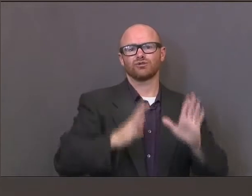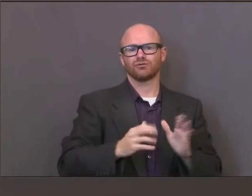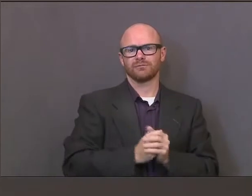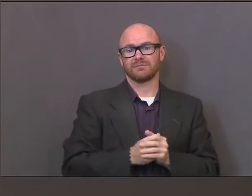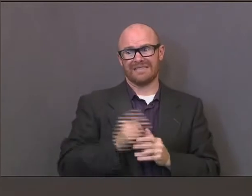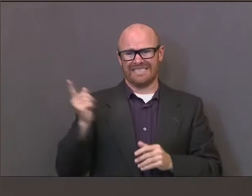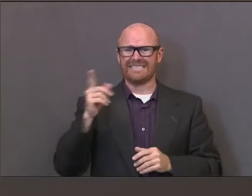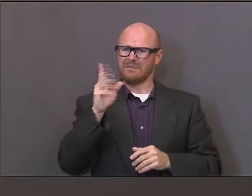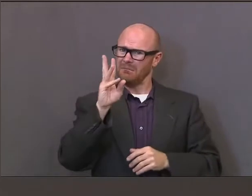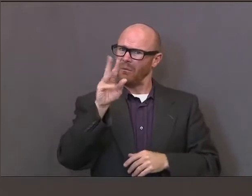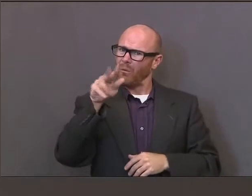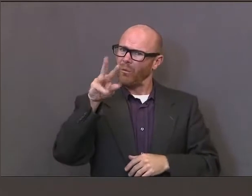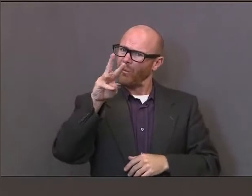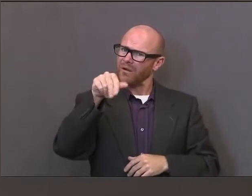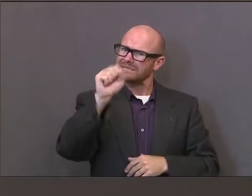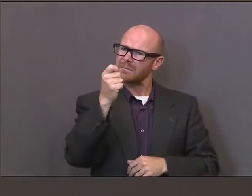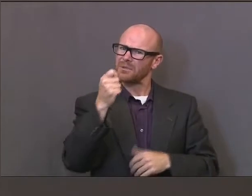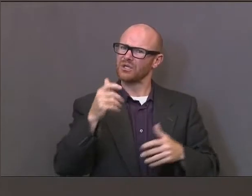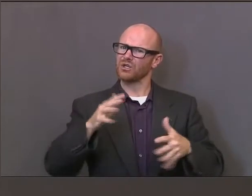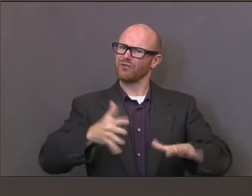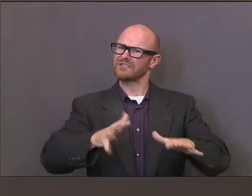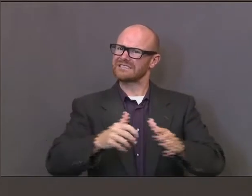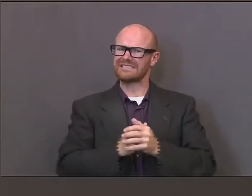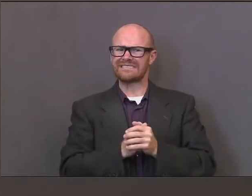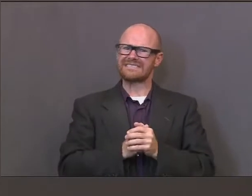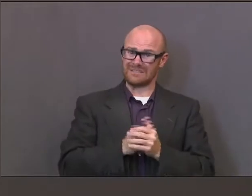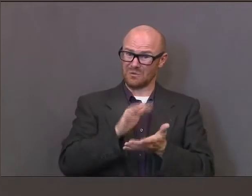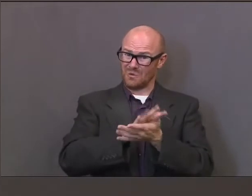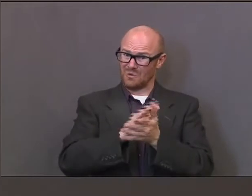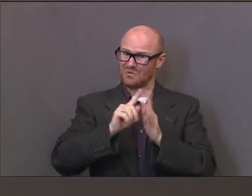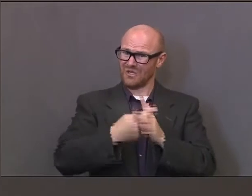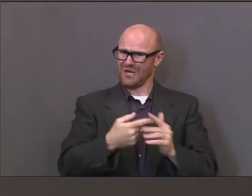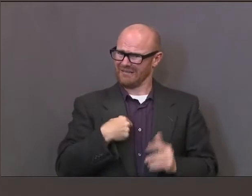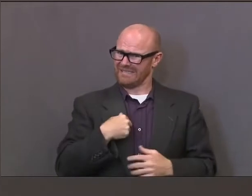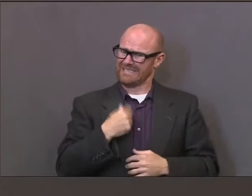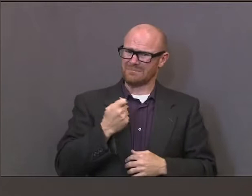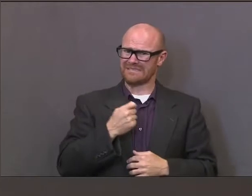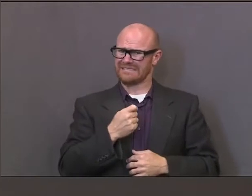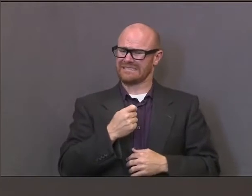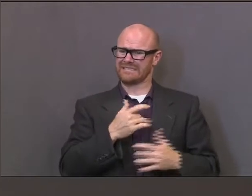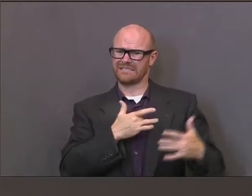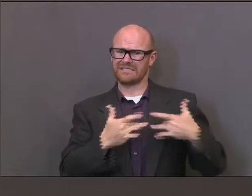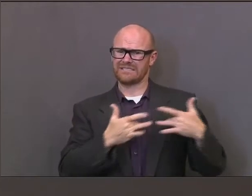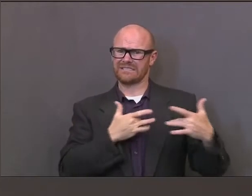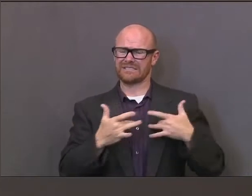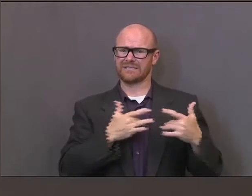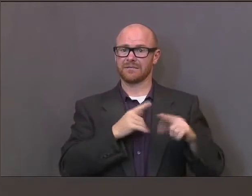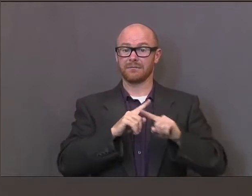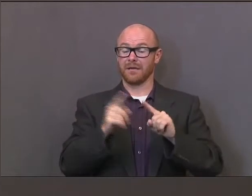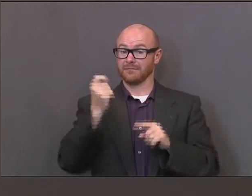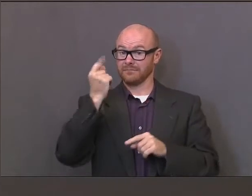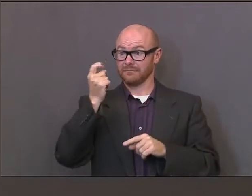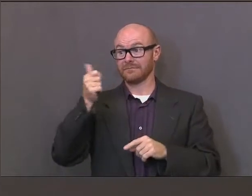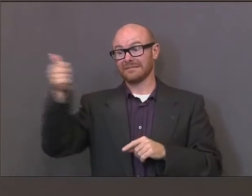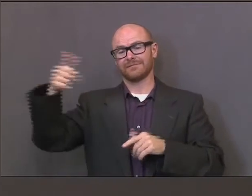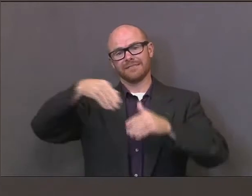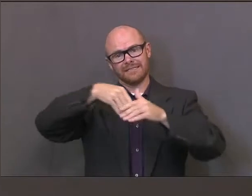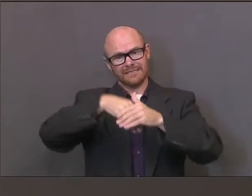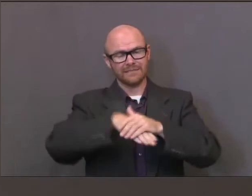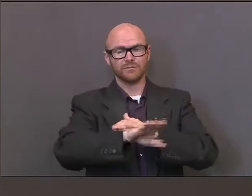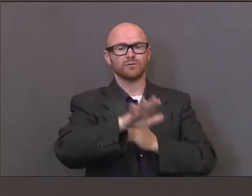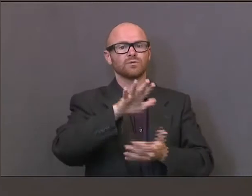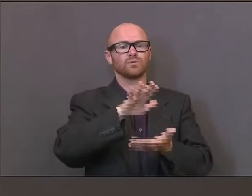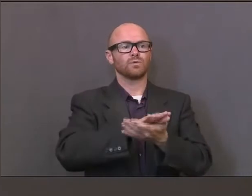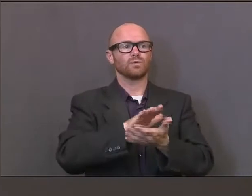start in the fall. She felt it might be safer to go online. But she said she quickly changed her mind when she entered the school